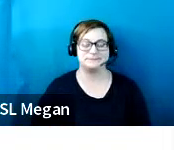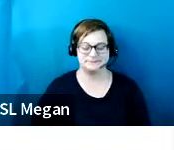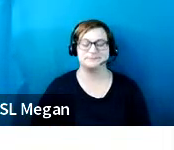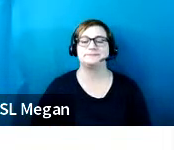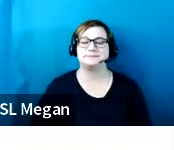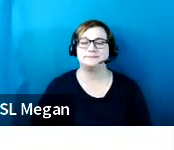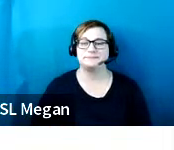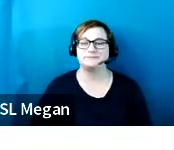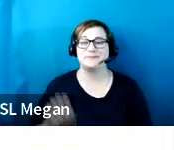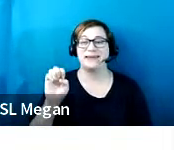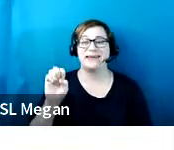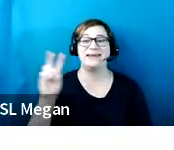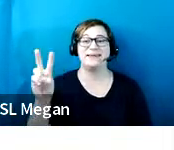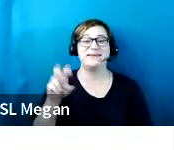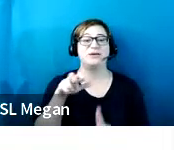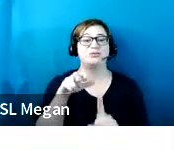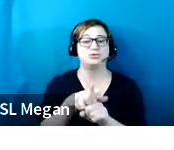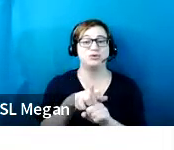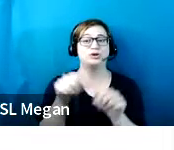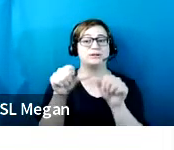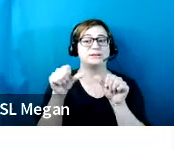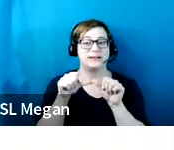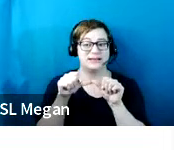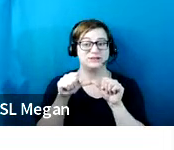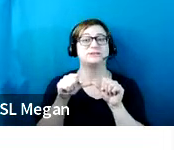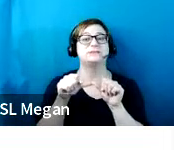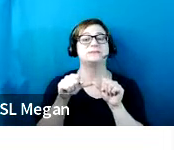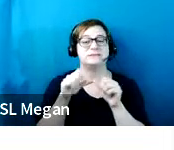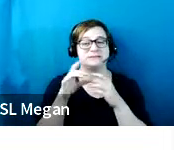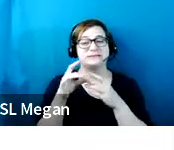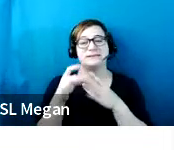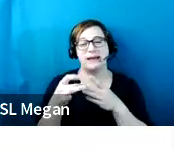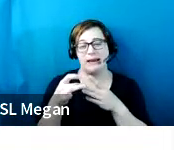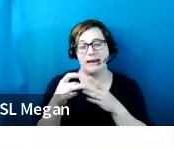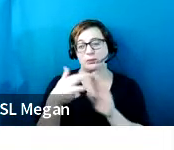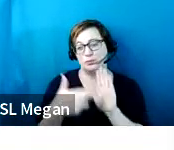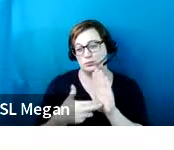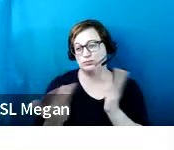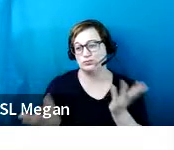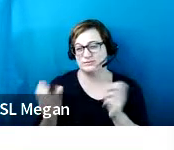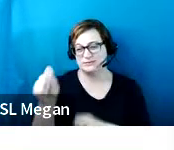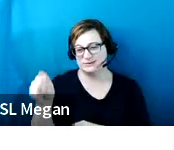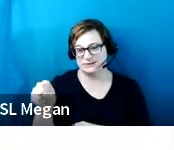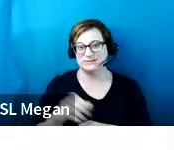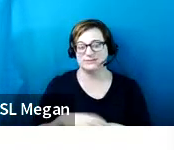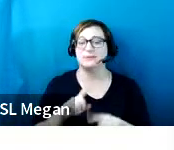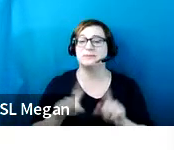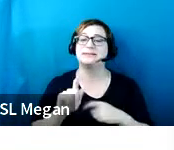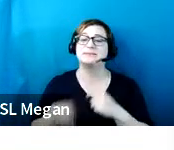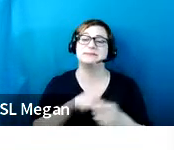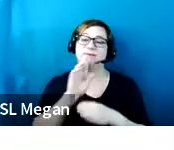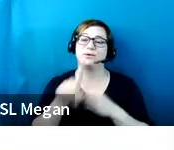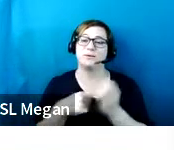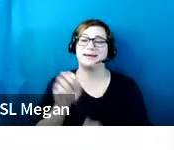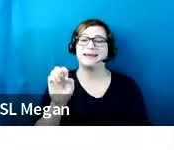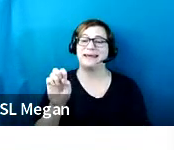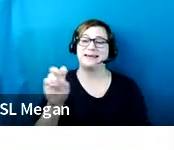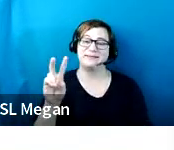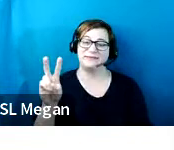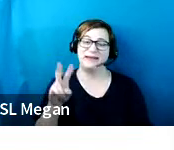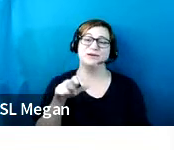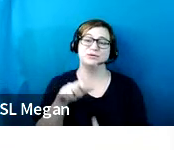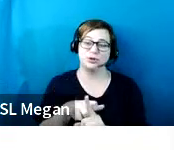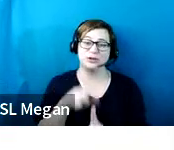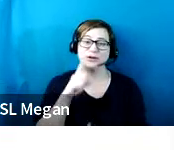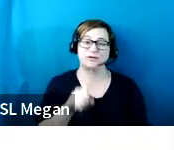have EV charging station guidance. Absent a specific reference to EV charging stations in the ADA and